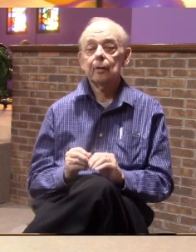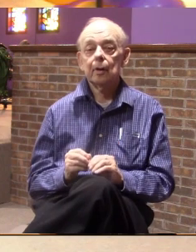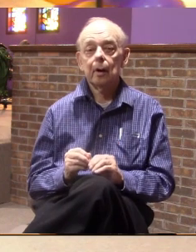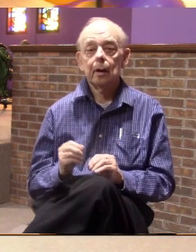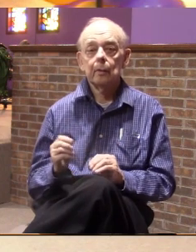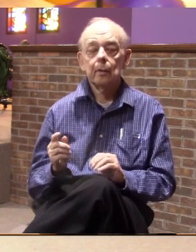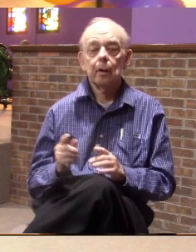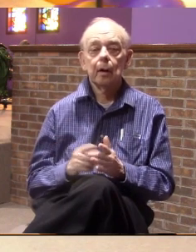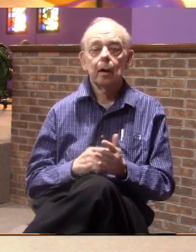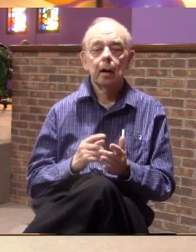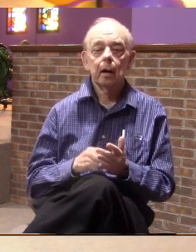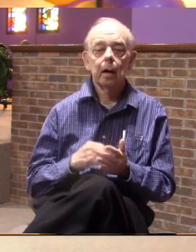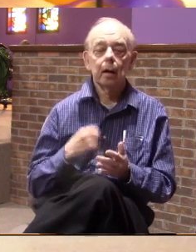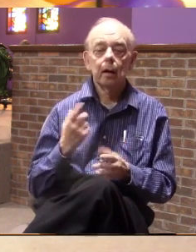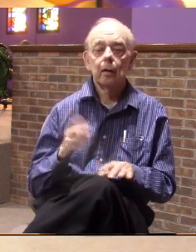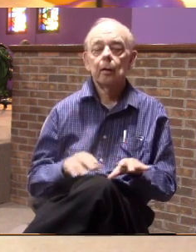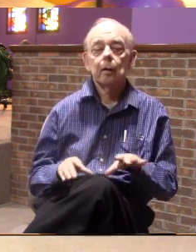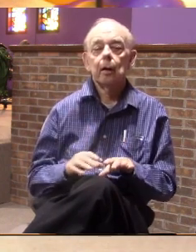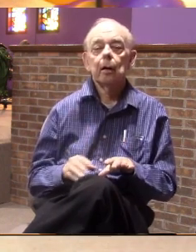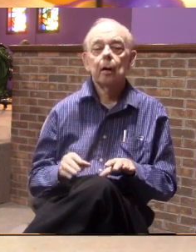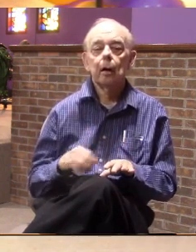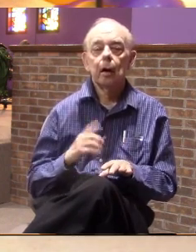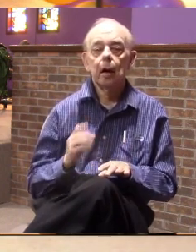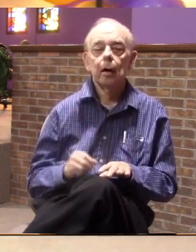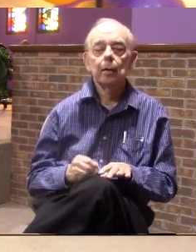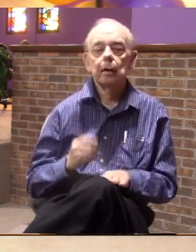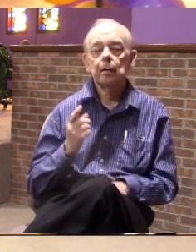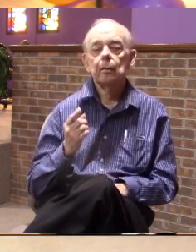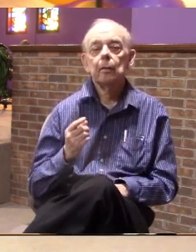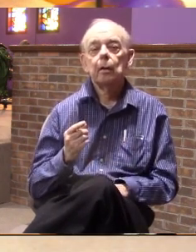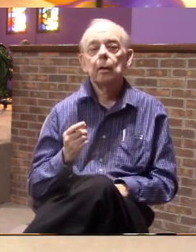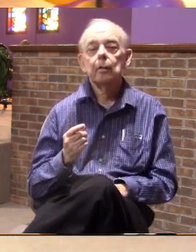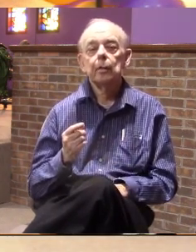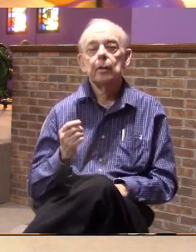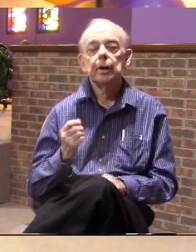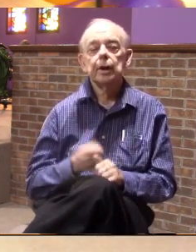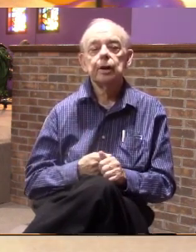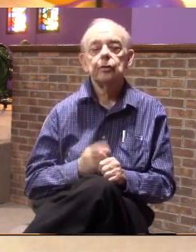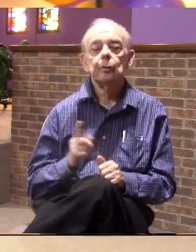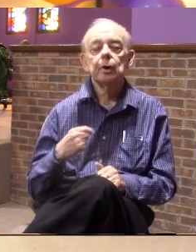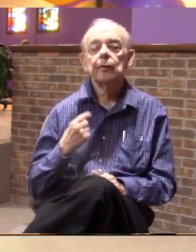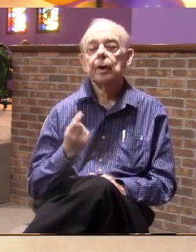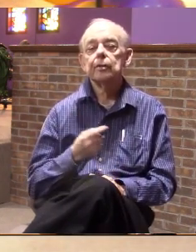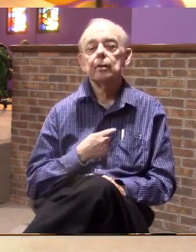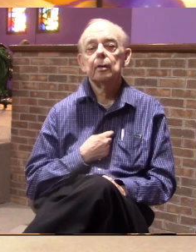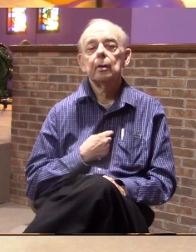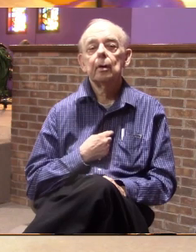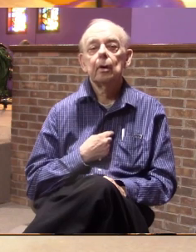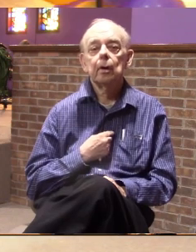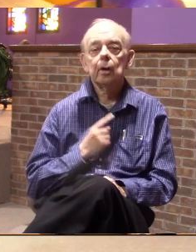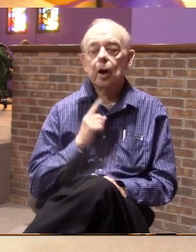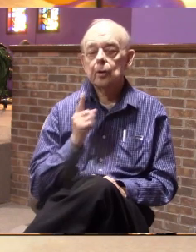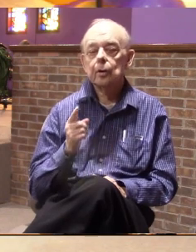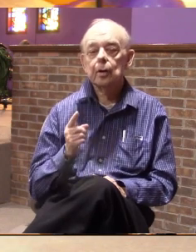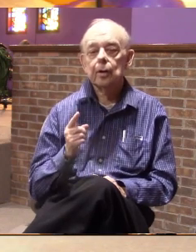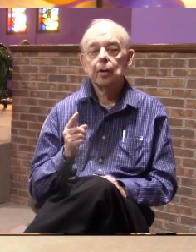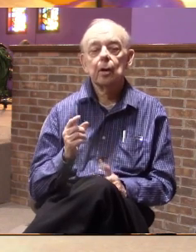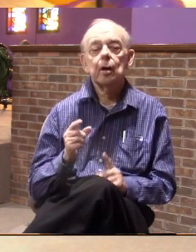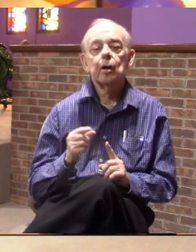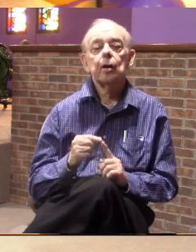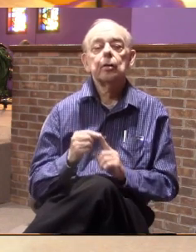But sometimes what we need to do is we need to realize that each and every one of us are a unique